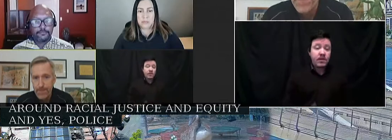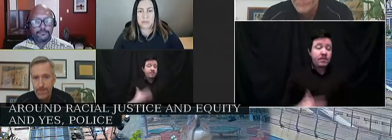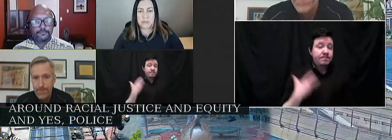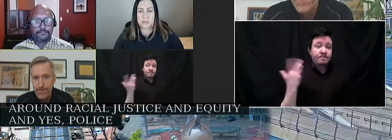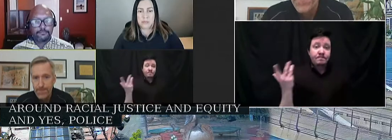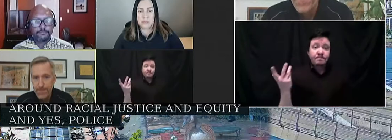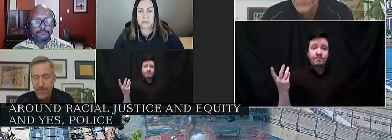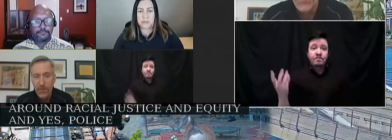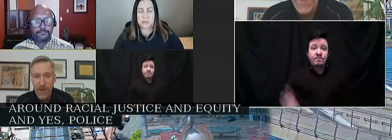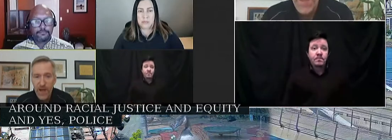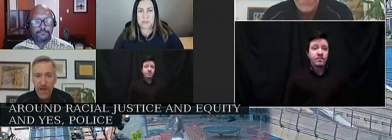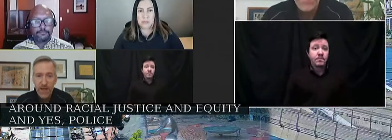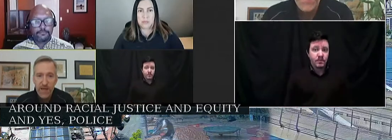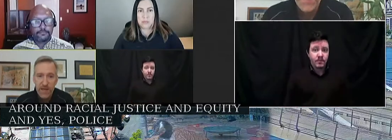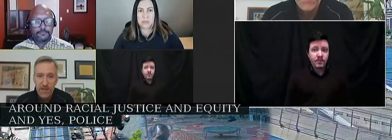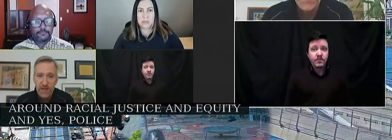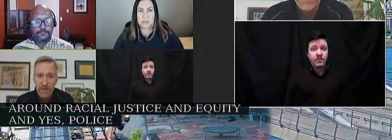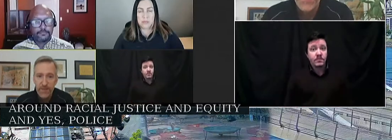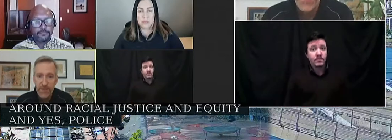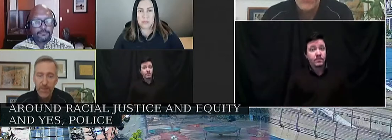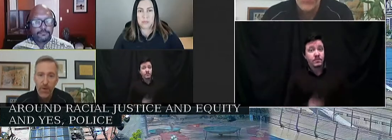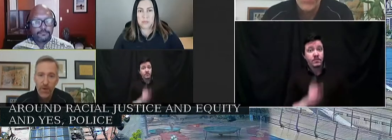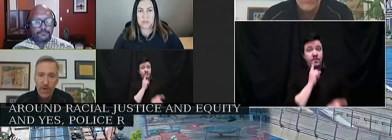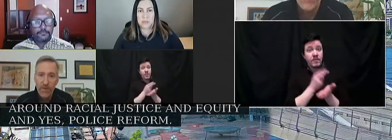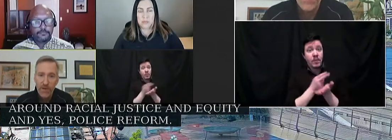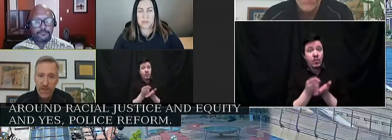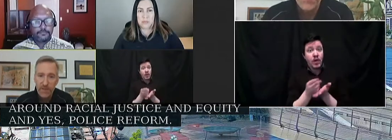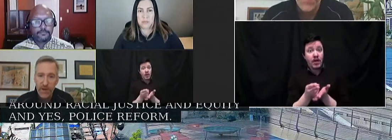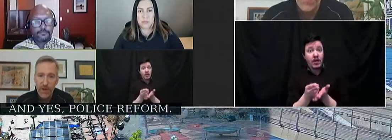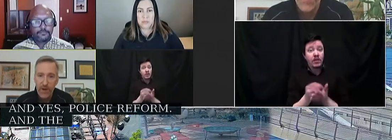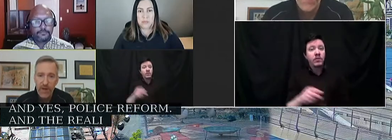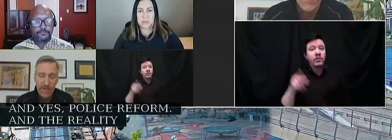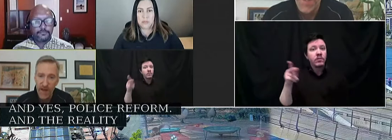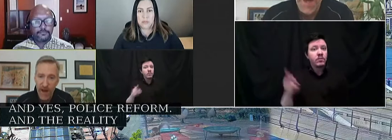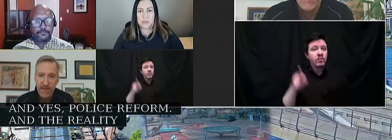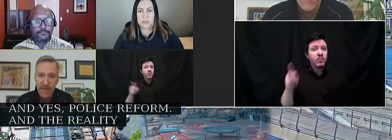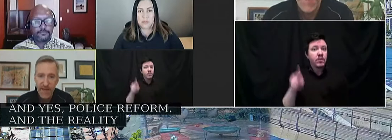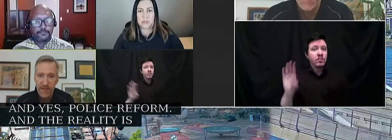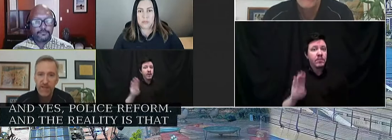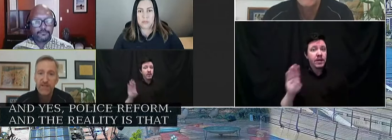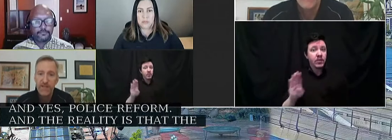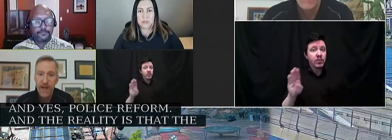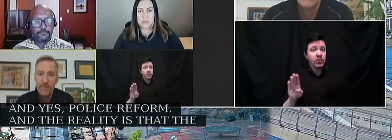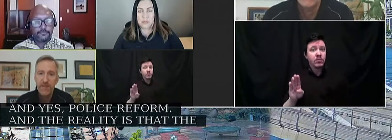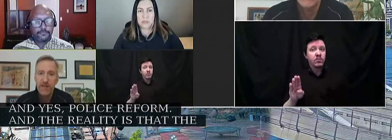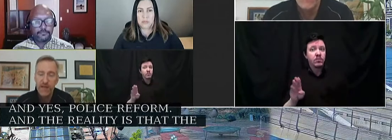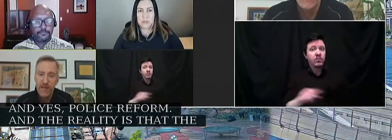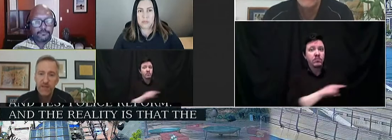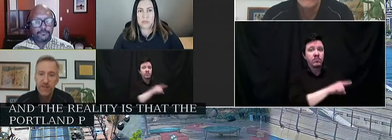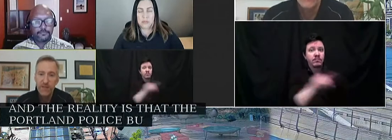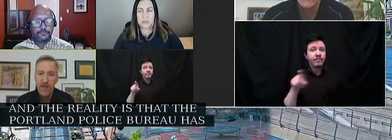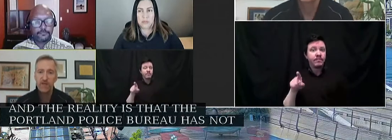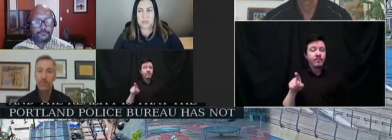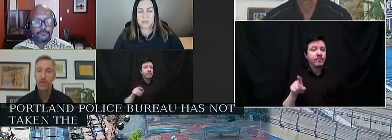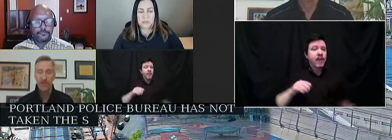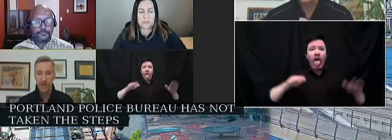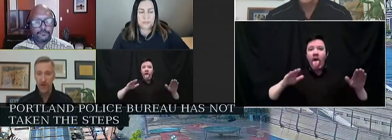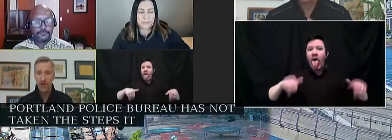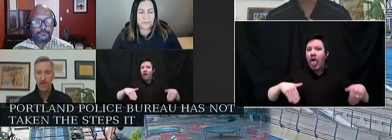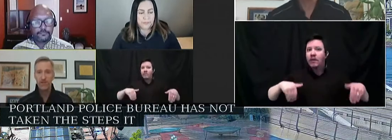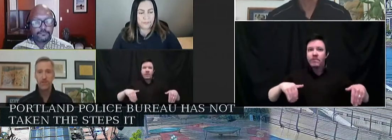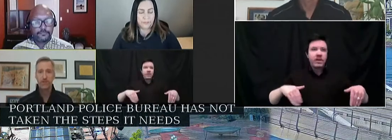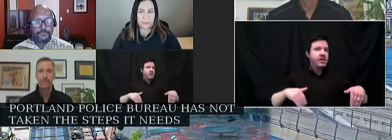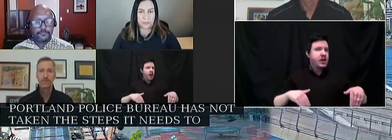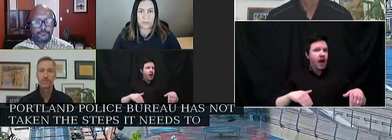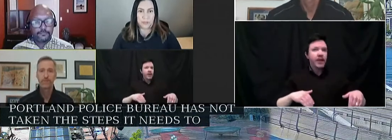And the reality is that the Portland Police Bureau has not taken the steps it needs to take to both